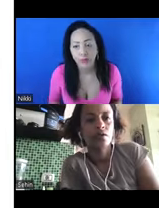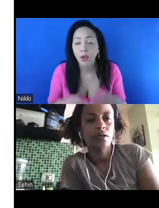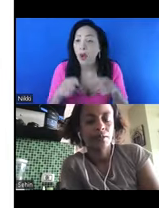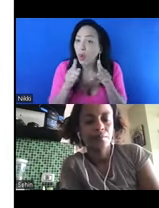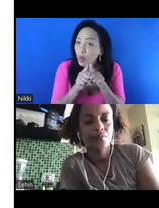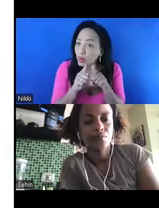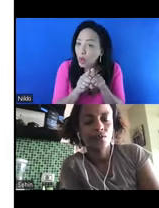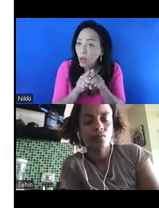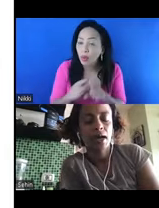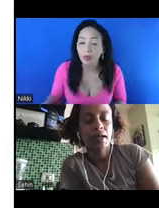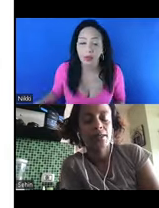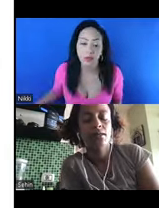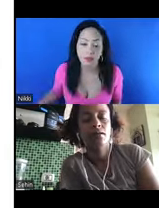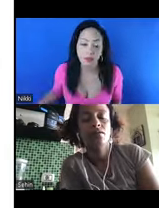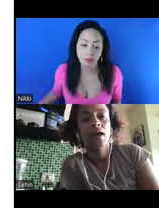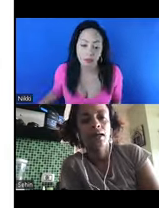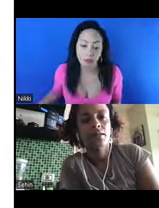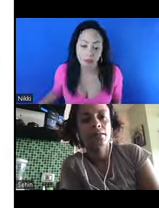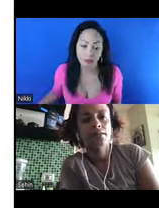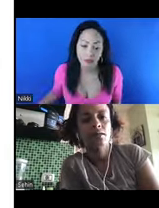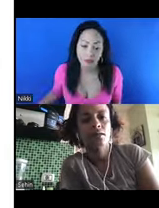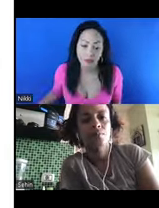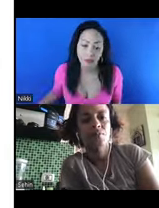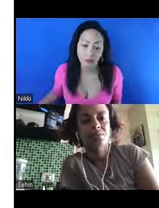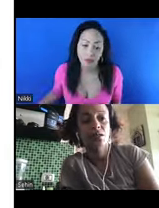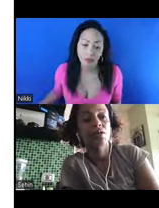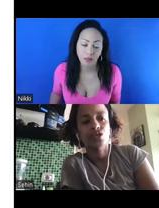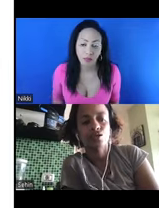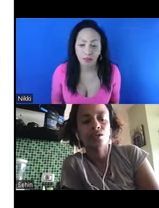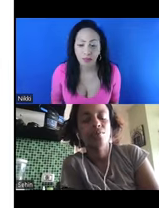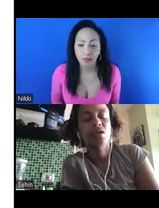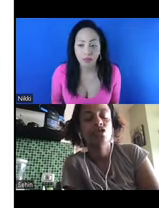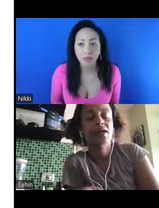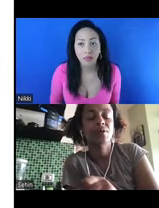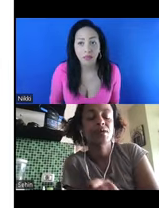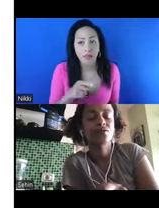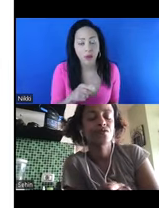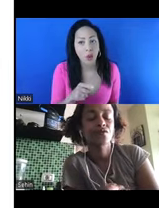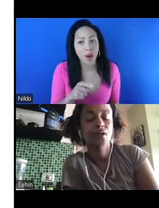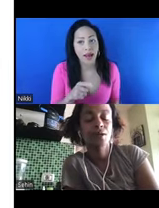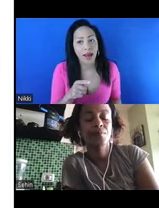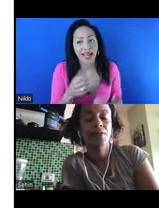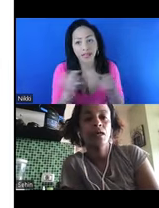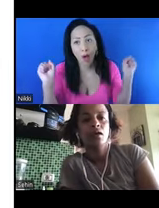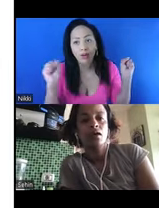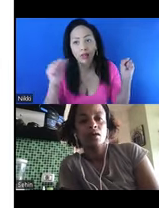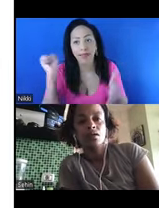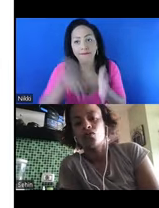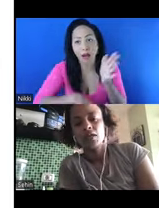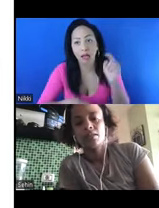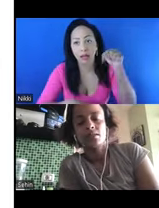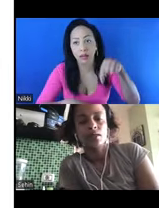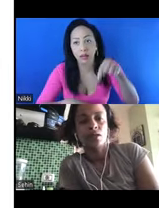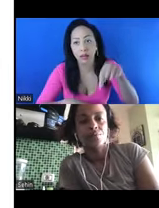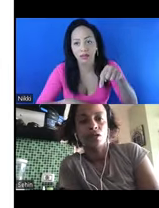on highlighting the violence. That's been a major aspect of the